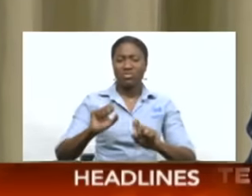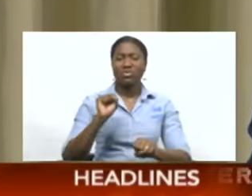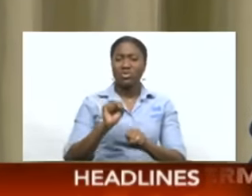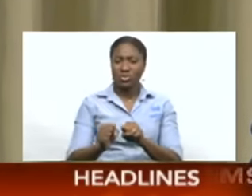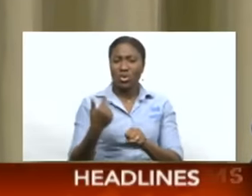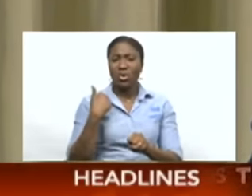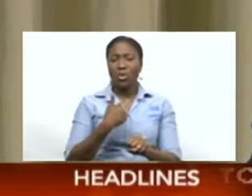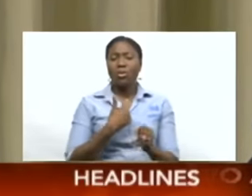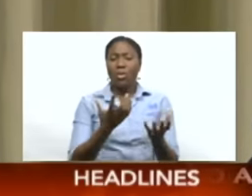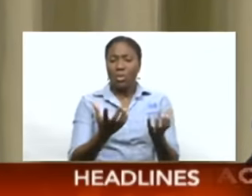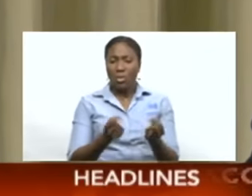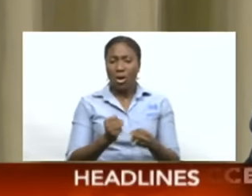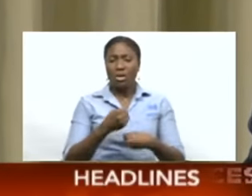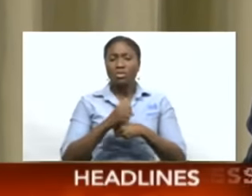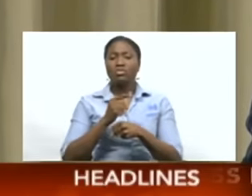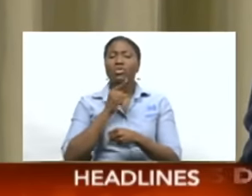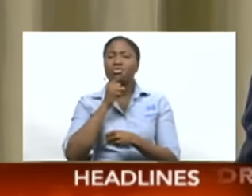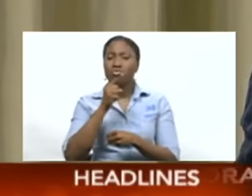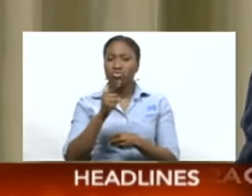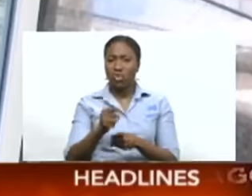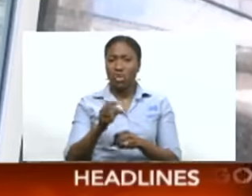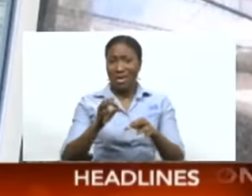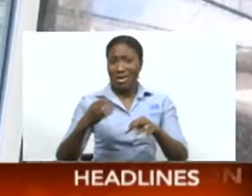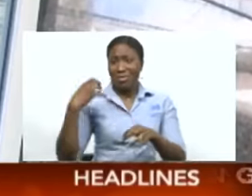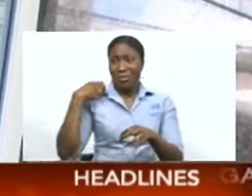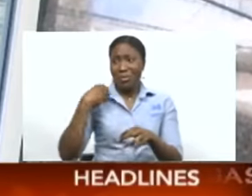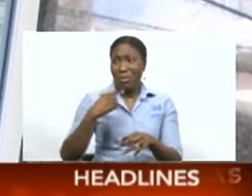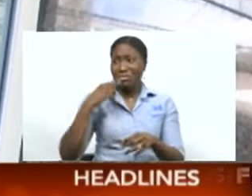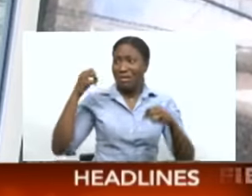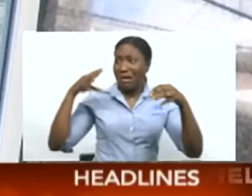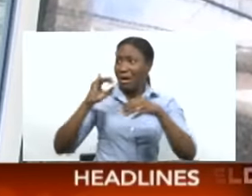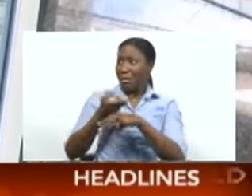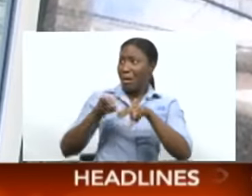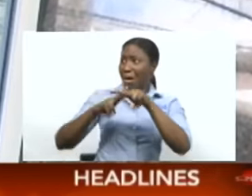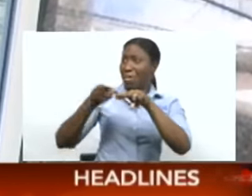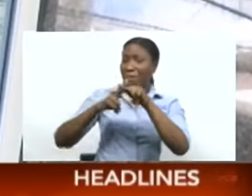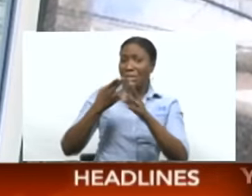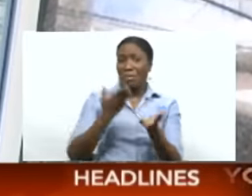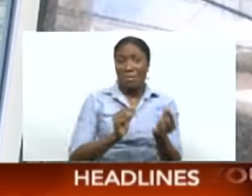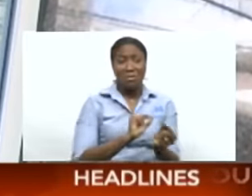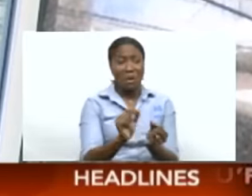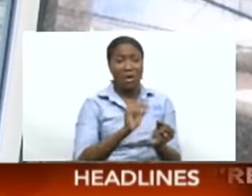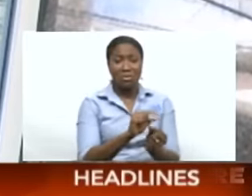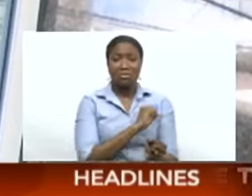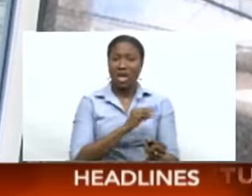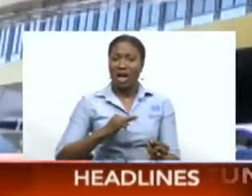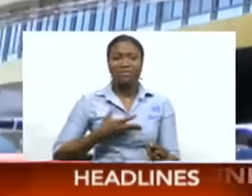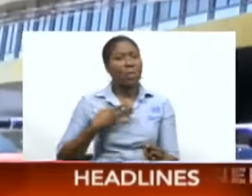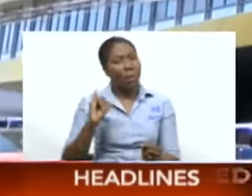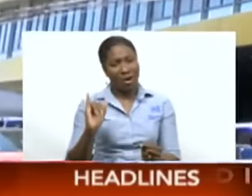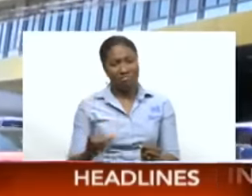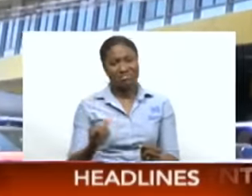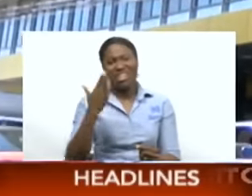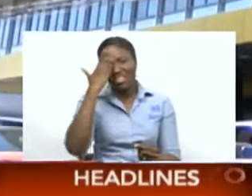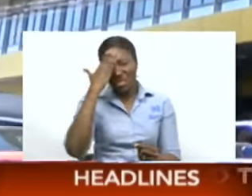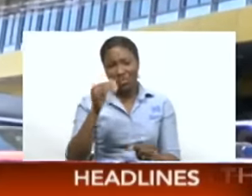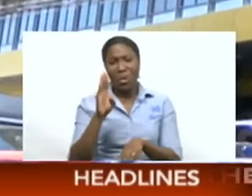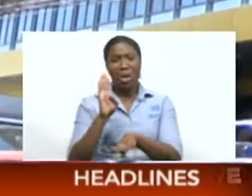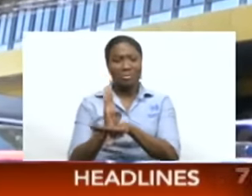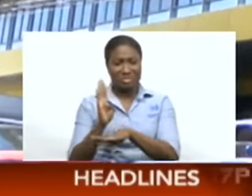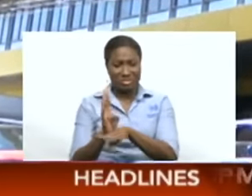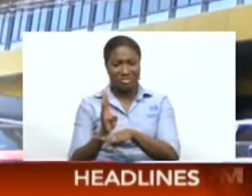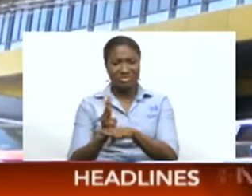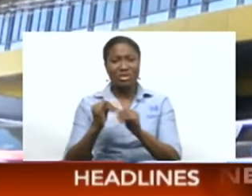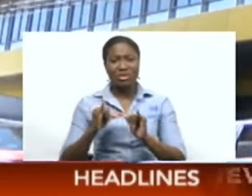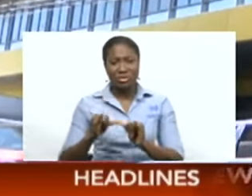ensure that they remain sustainable. Now, remember the crux of the increase is TNTech's need for additional revenue to service a $5